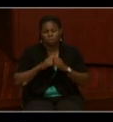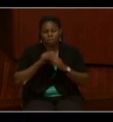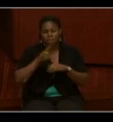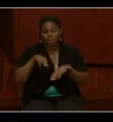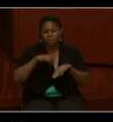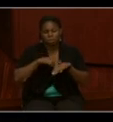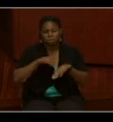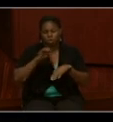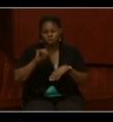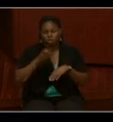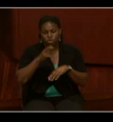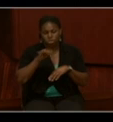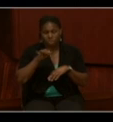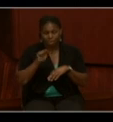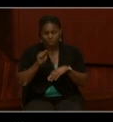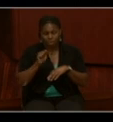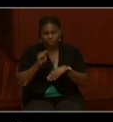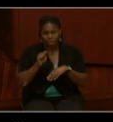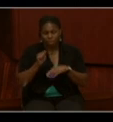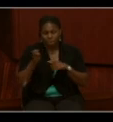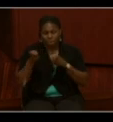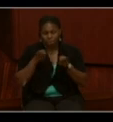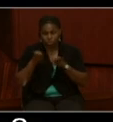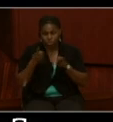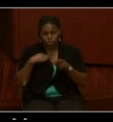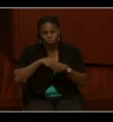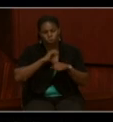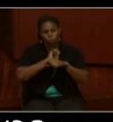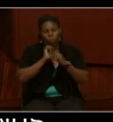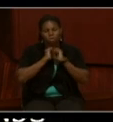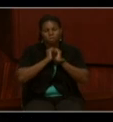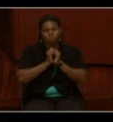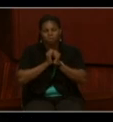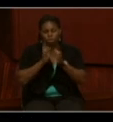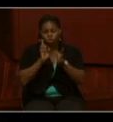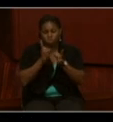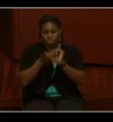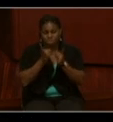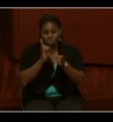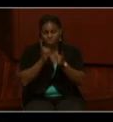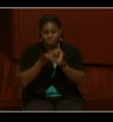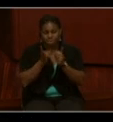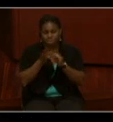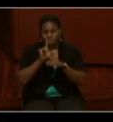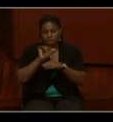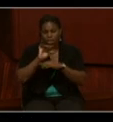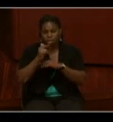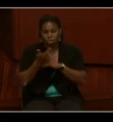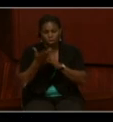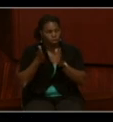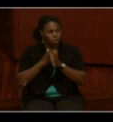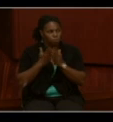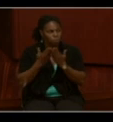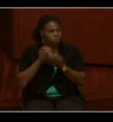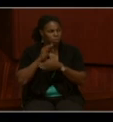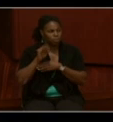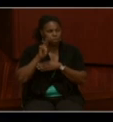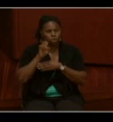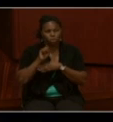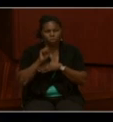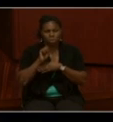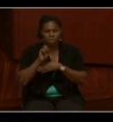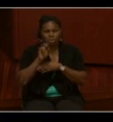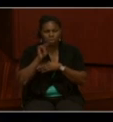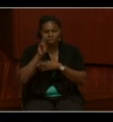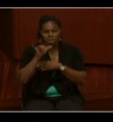Atmospheric Administration, we are working together to digitize log books of the U.S. Navy and the Coast Guard